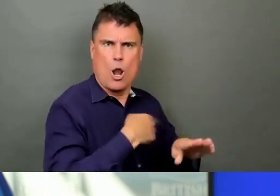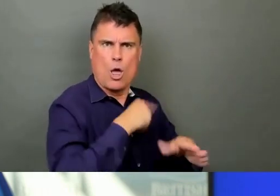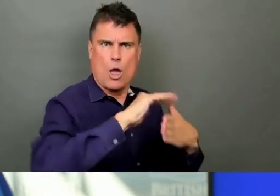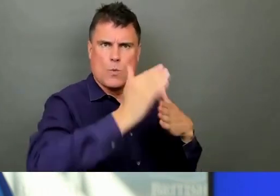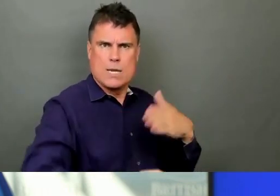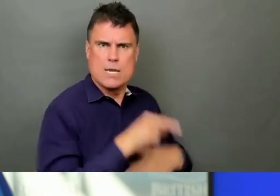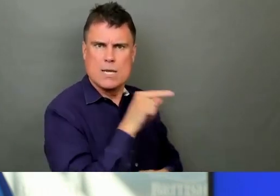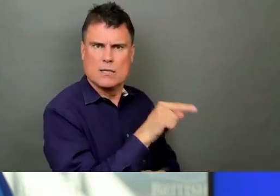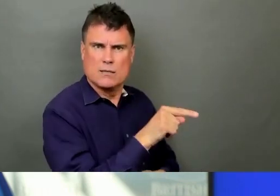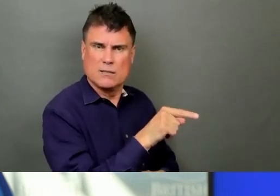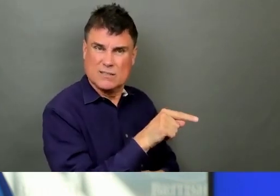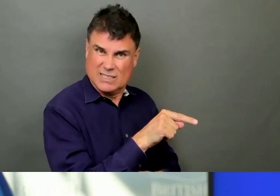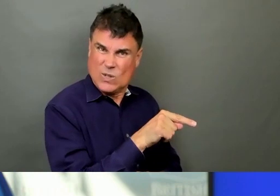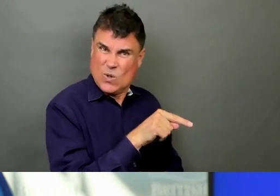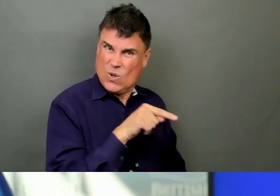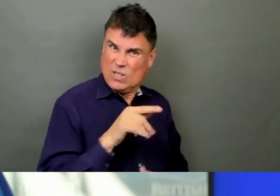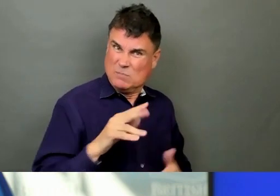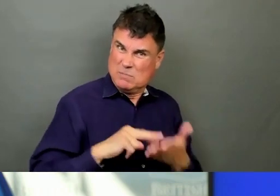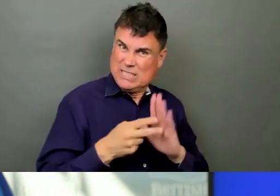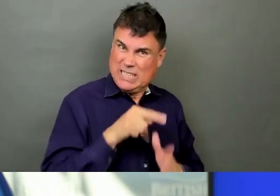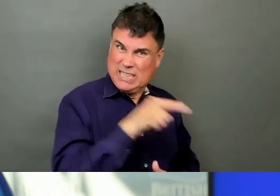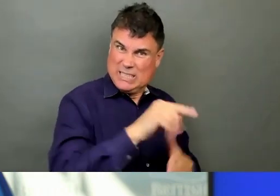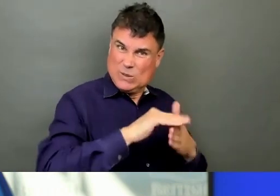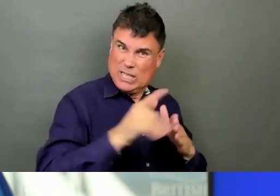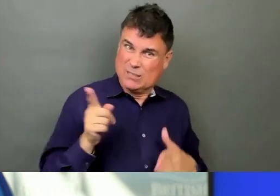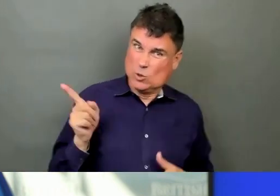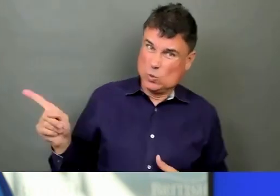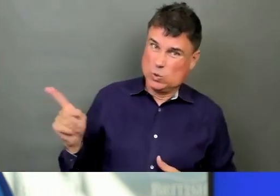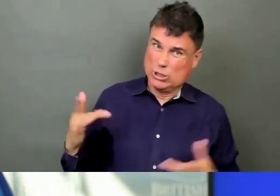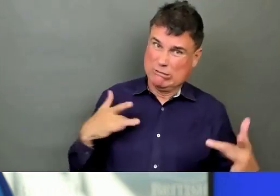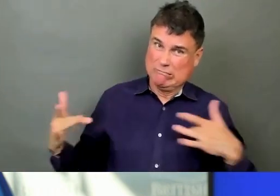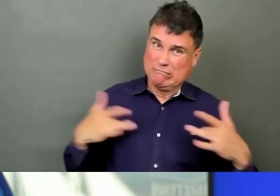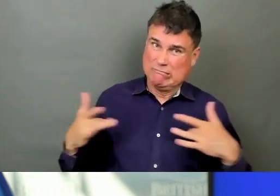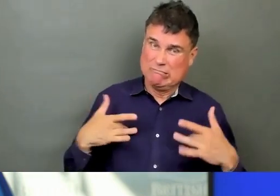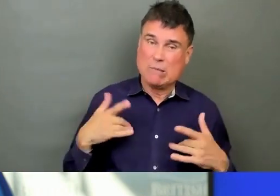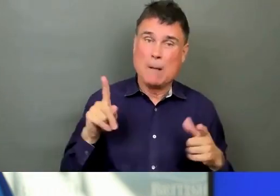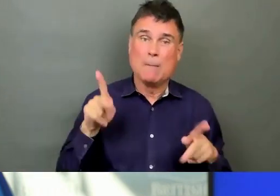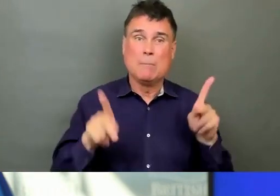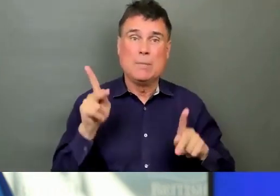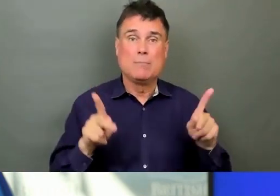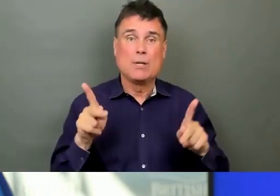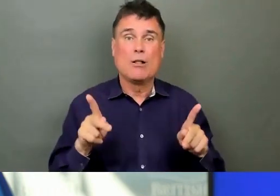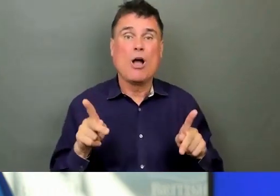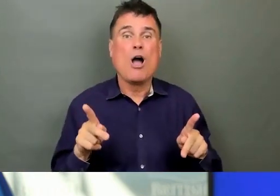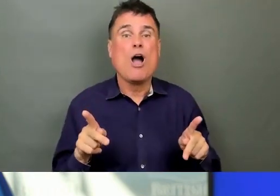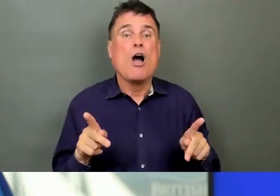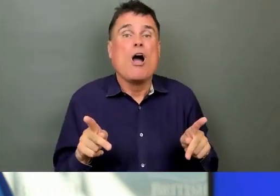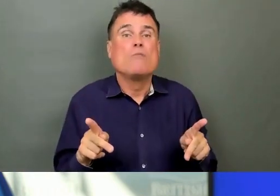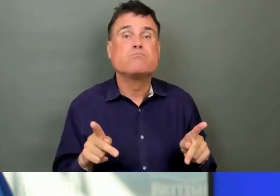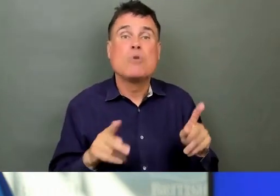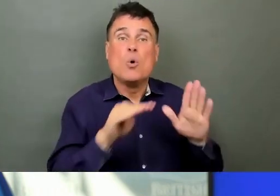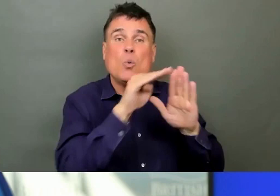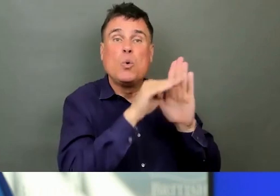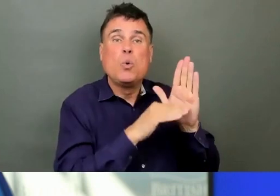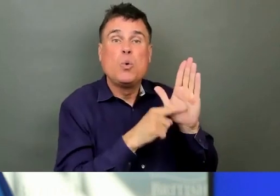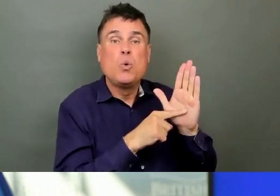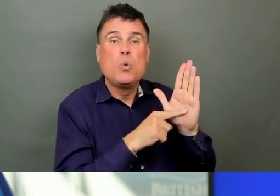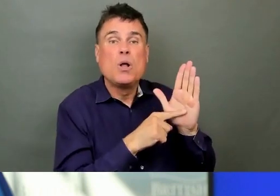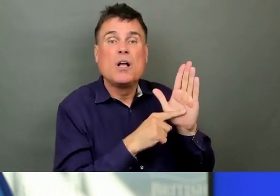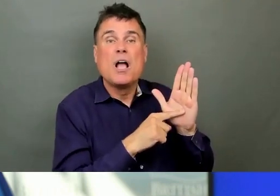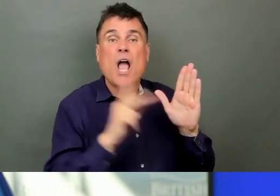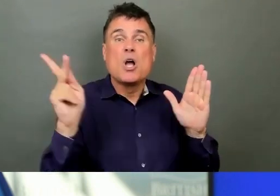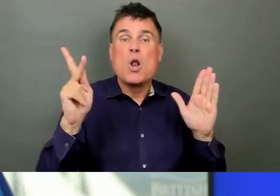with this kind of regional approach? I would say that COVID-19 exists all over BC. And